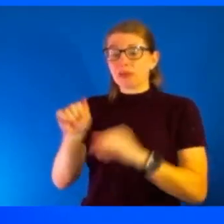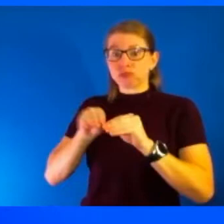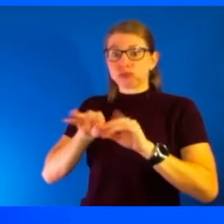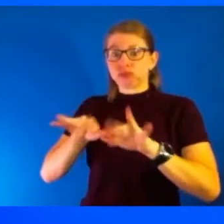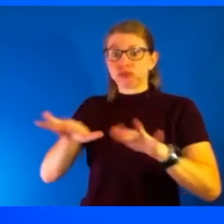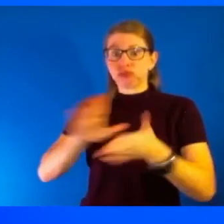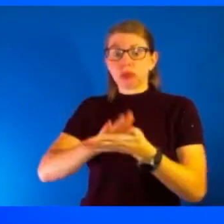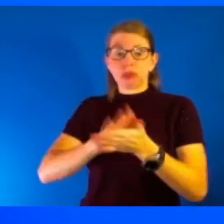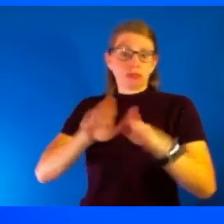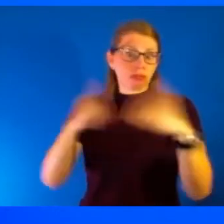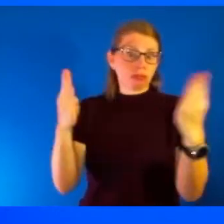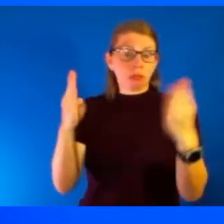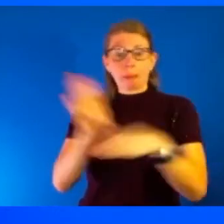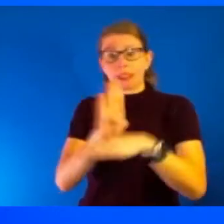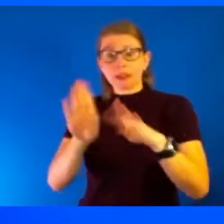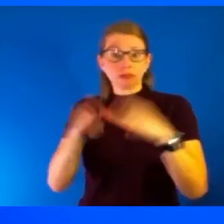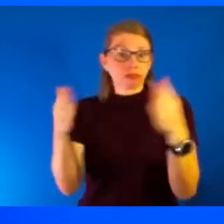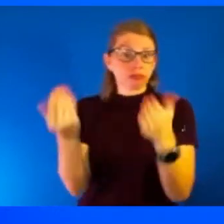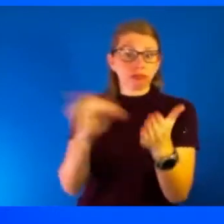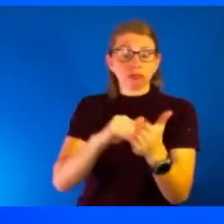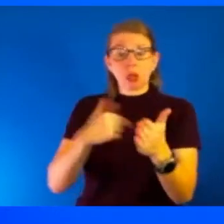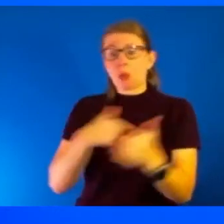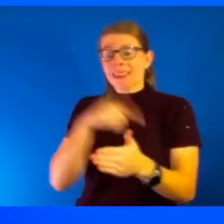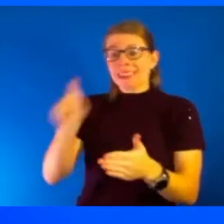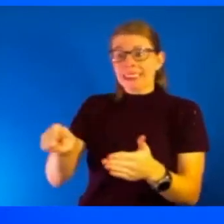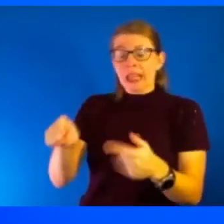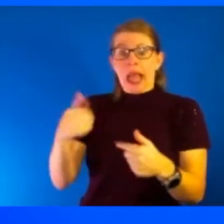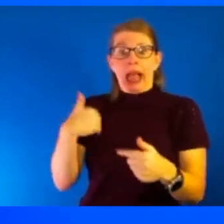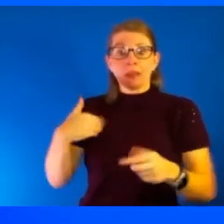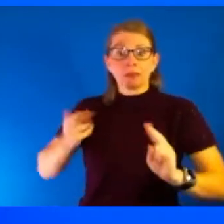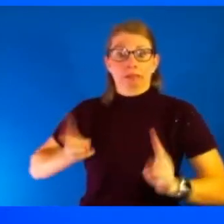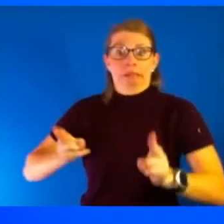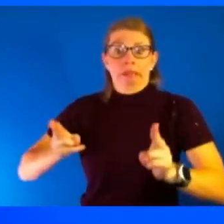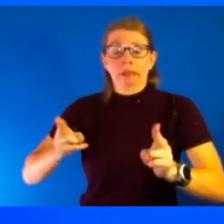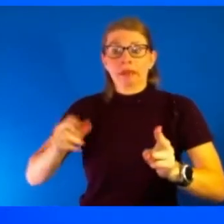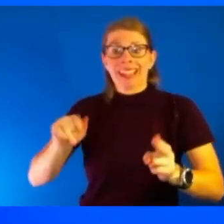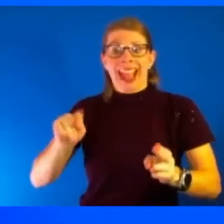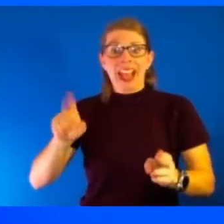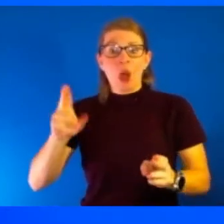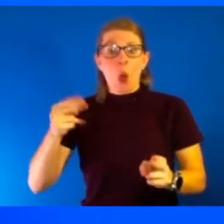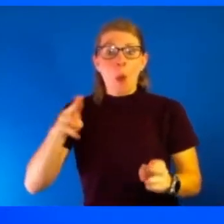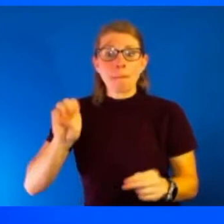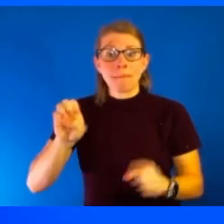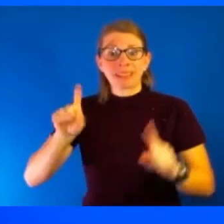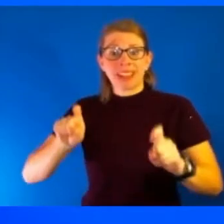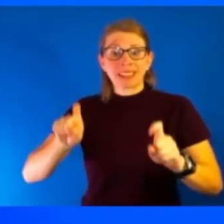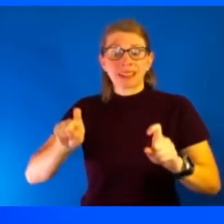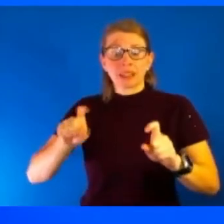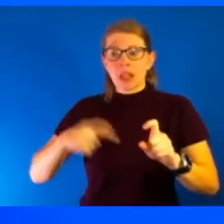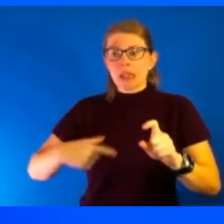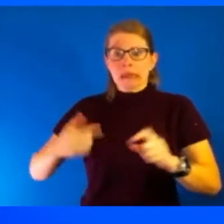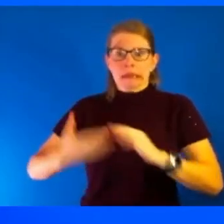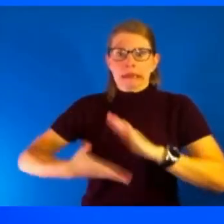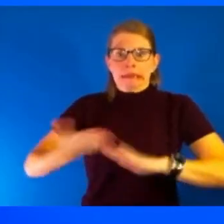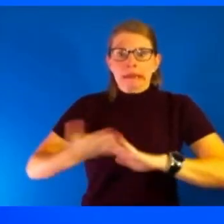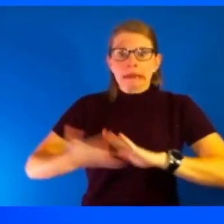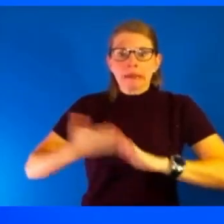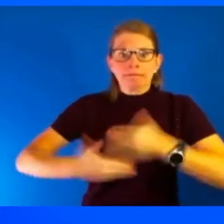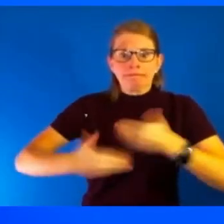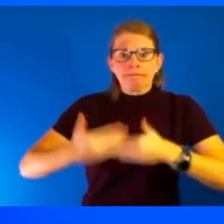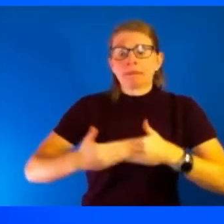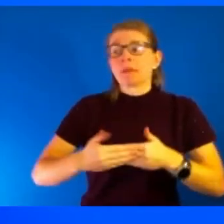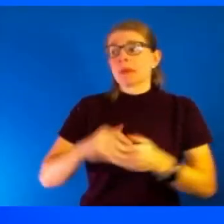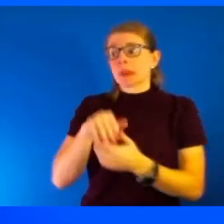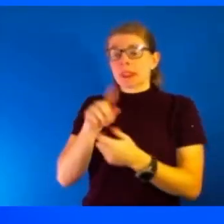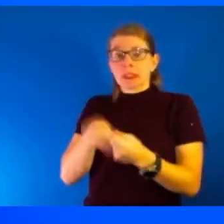businesses are reopening, we've needed to have rapid at-home tests. And we've had to ramp that up. There was significant testing capacity